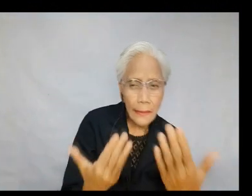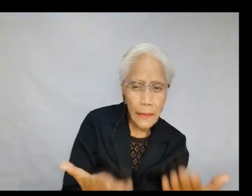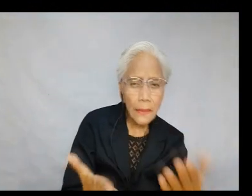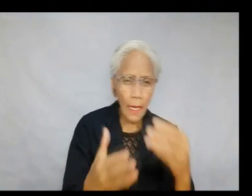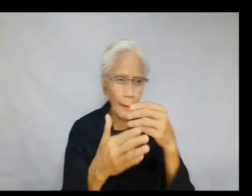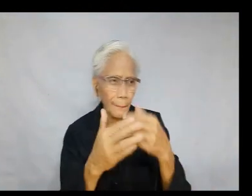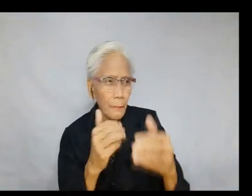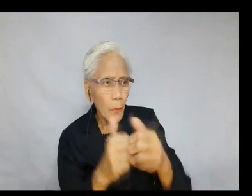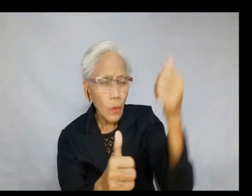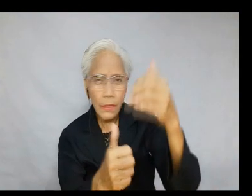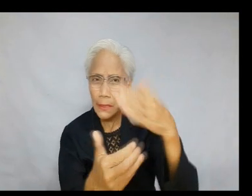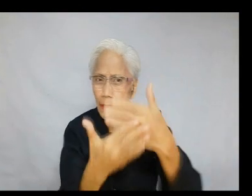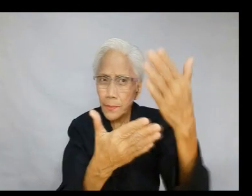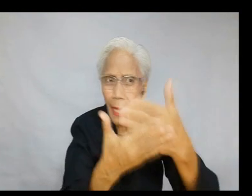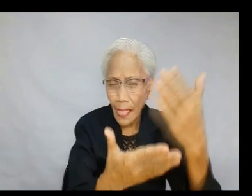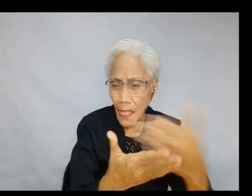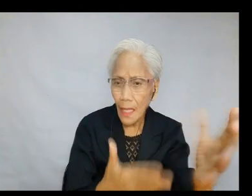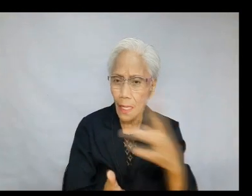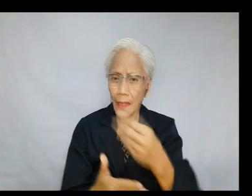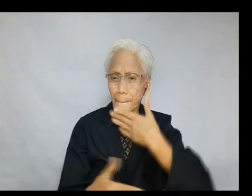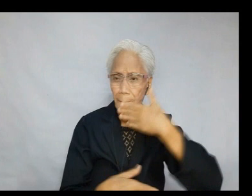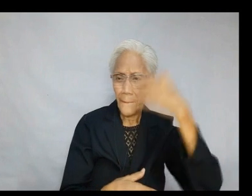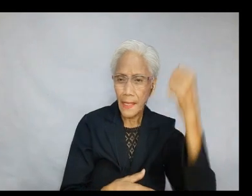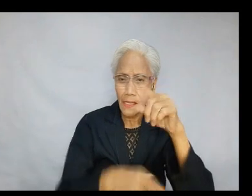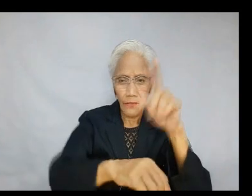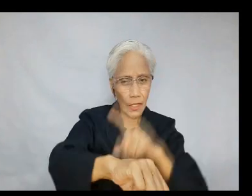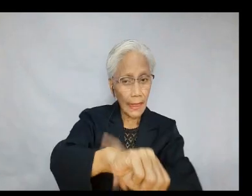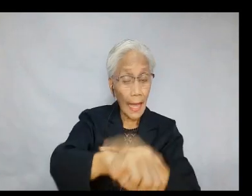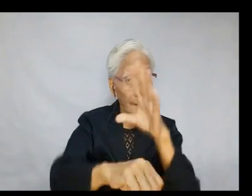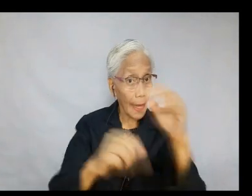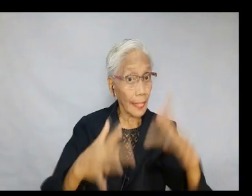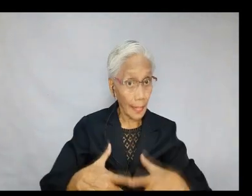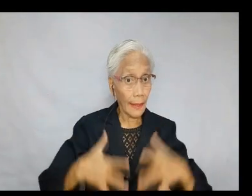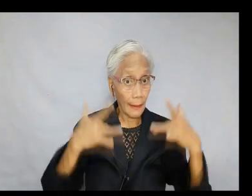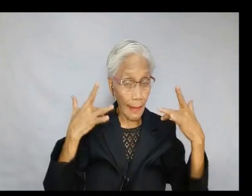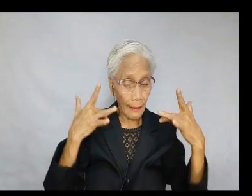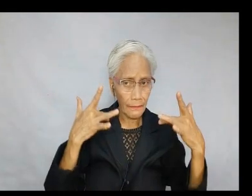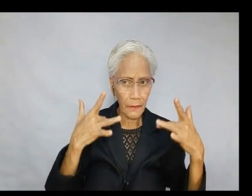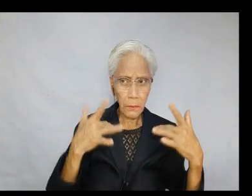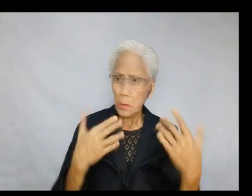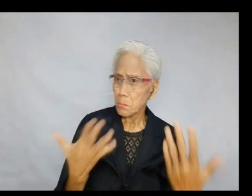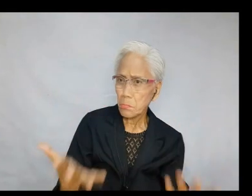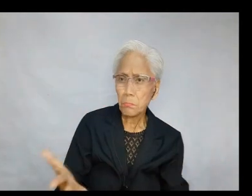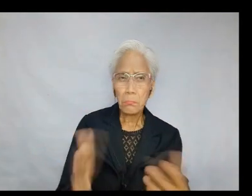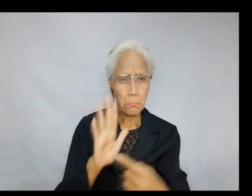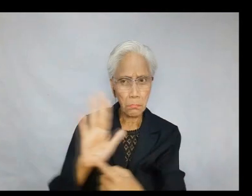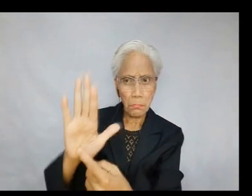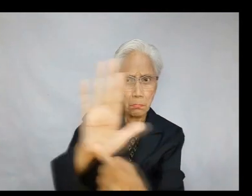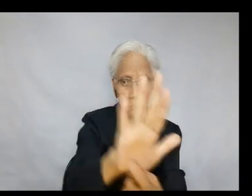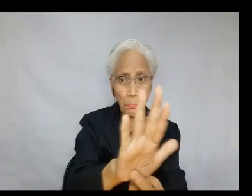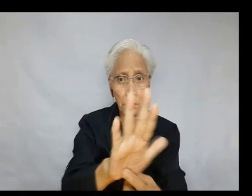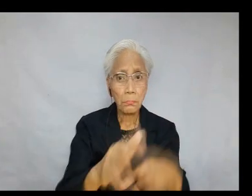of time. 22. What is worth spending most and the best of your time and your